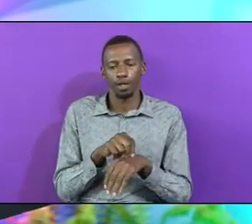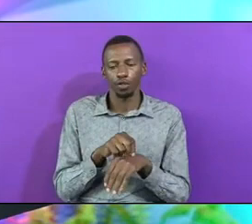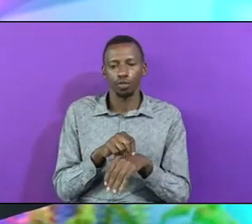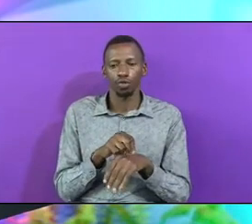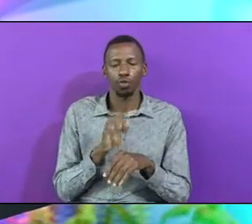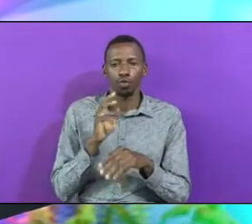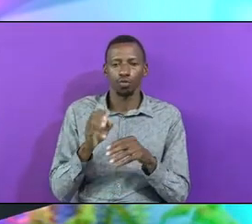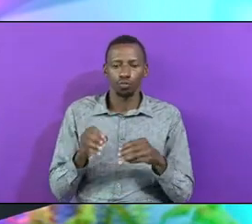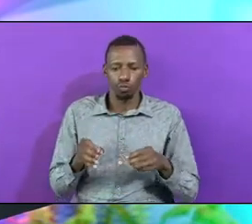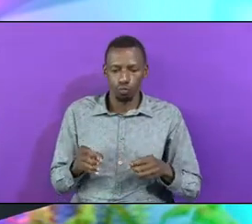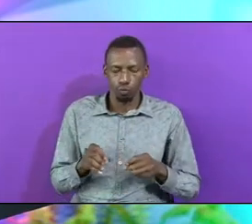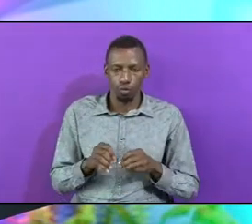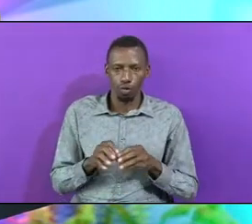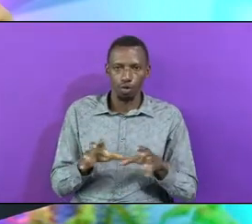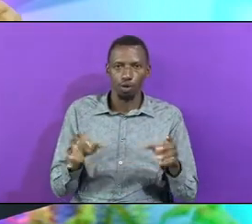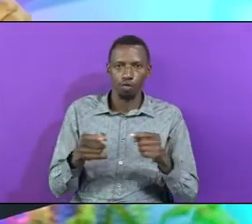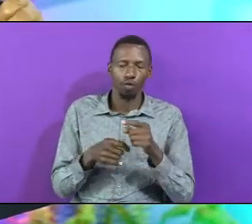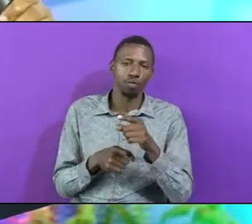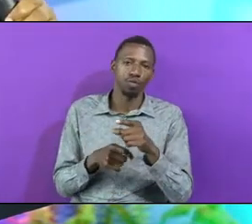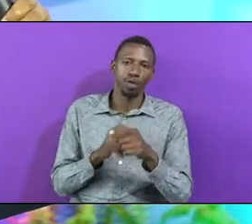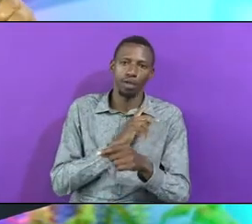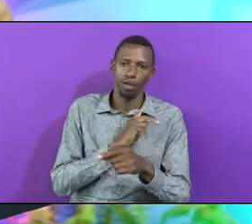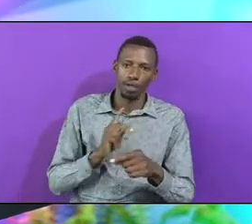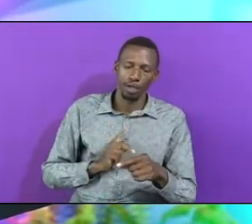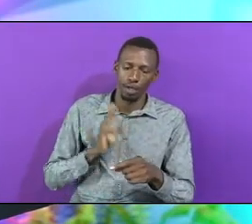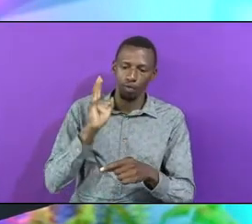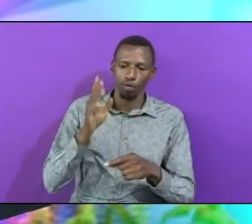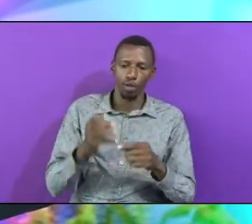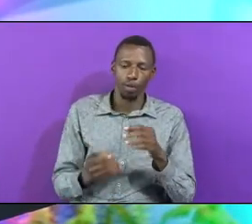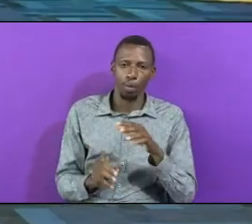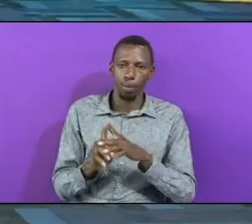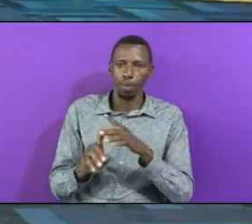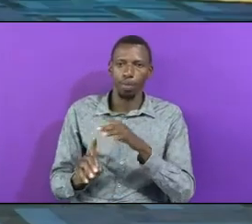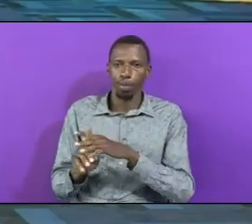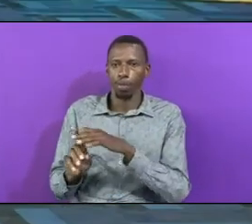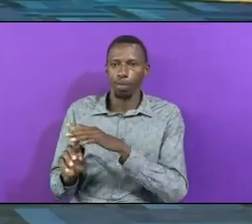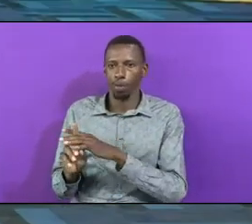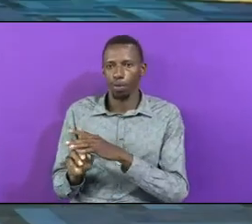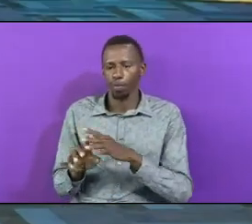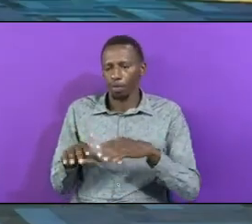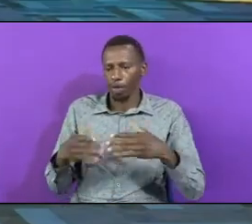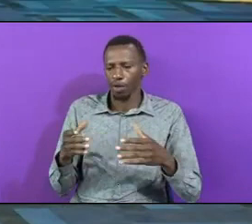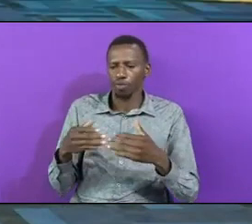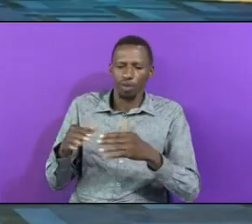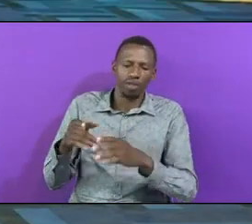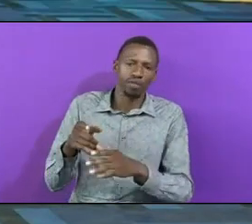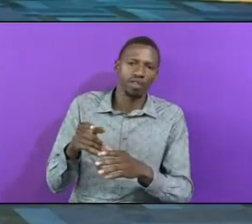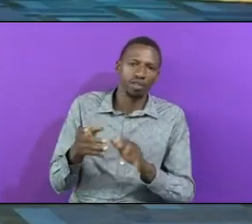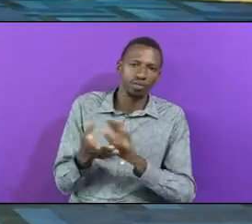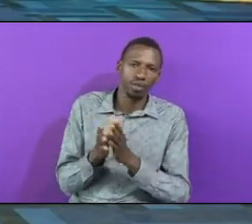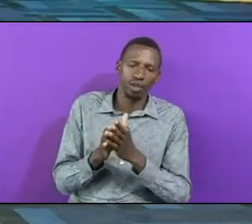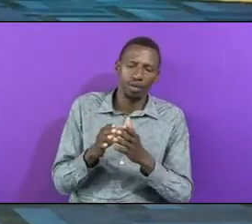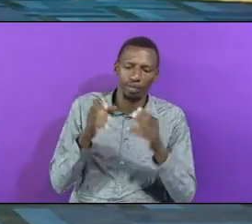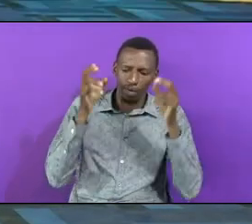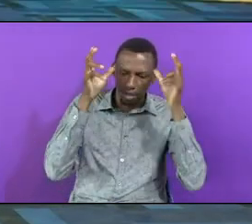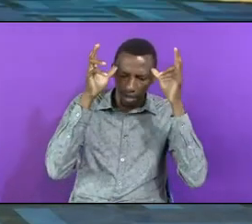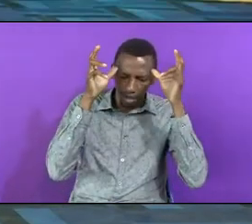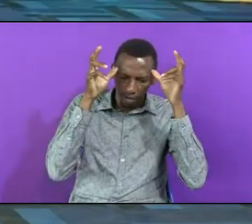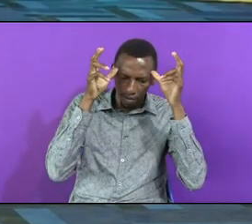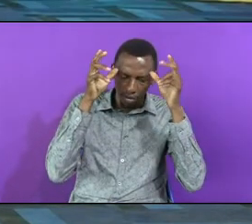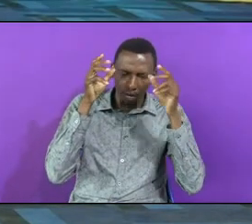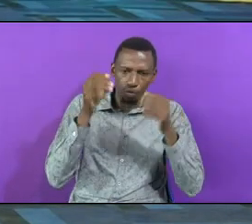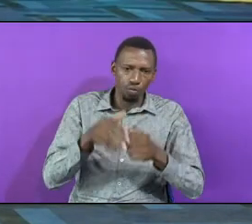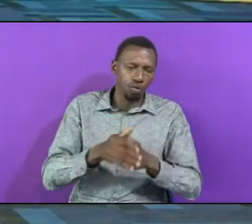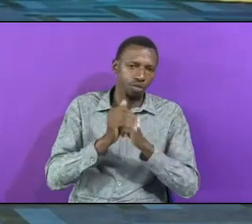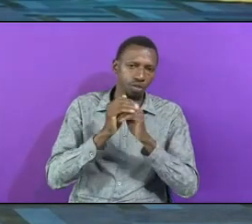Kings Shall Come From Your Body Powerful How Do You Forsake This To Be A Devil Worshipper Kings Shall Come